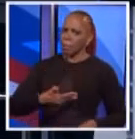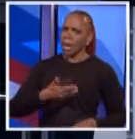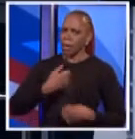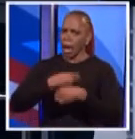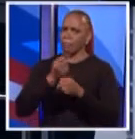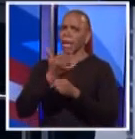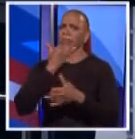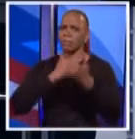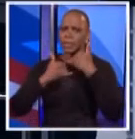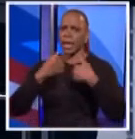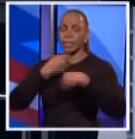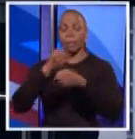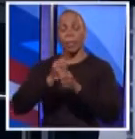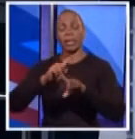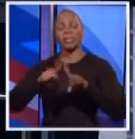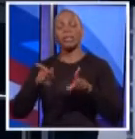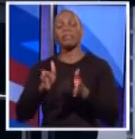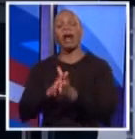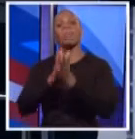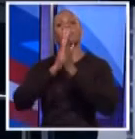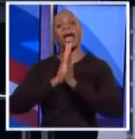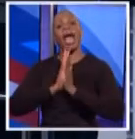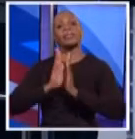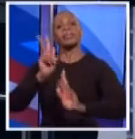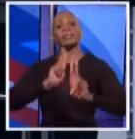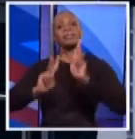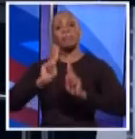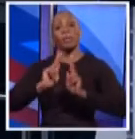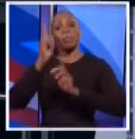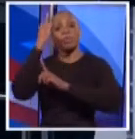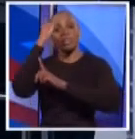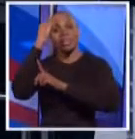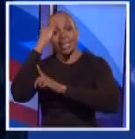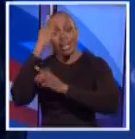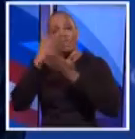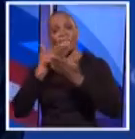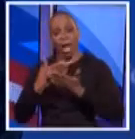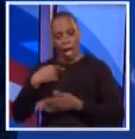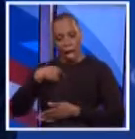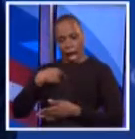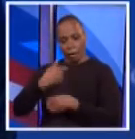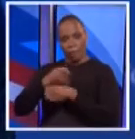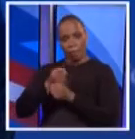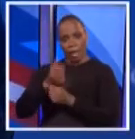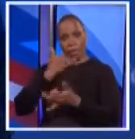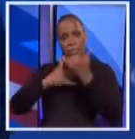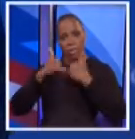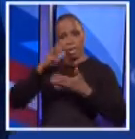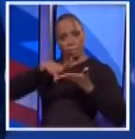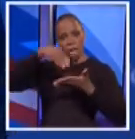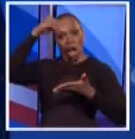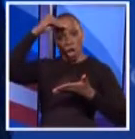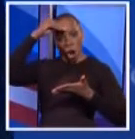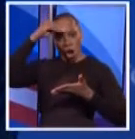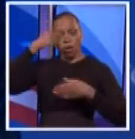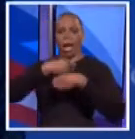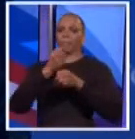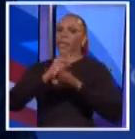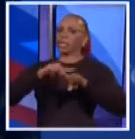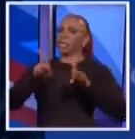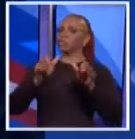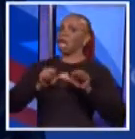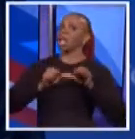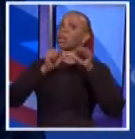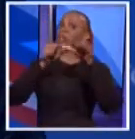difference. And I'm asking the public to consider the fact that having made mistakes and learned from them, I've also made a difference. We'll continue to try to make a difference